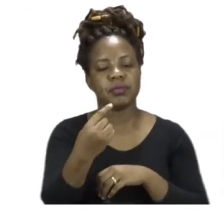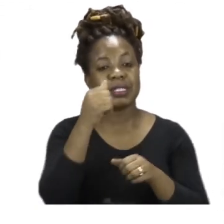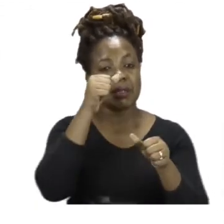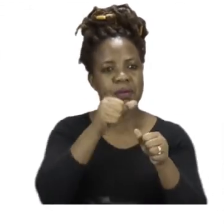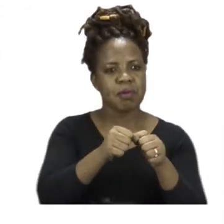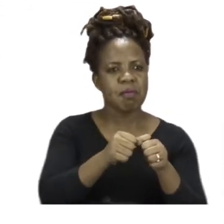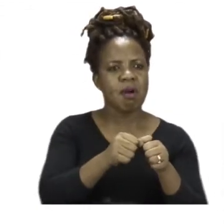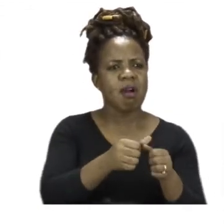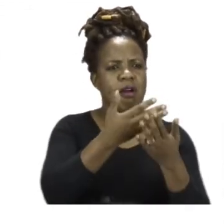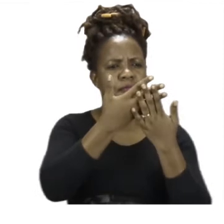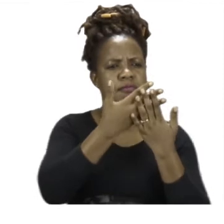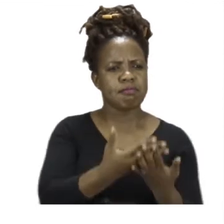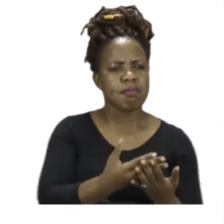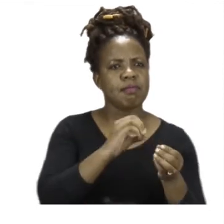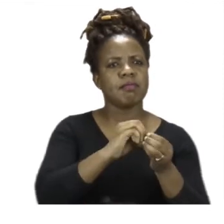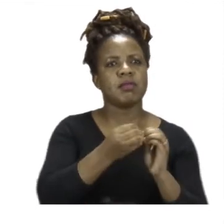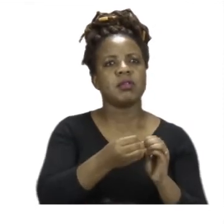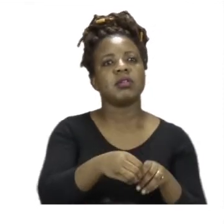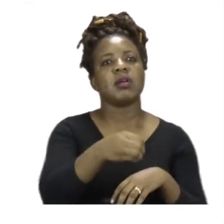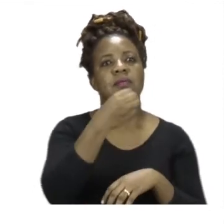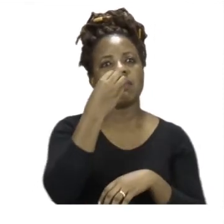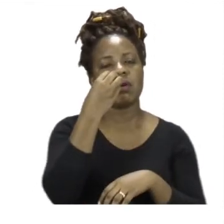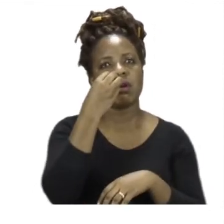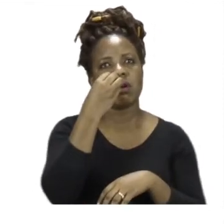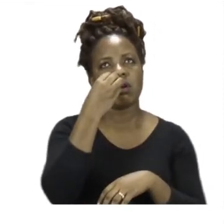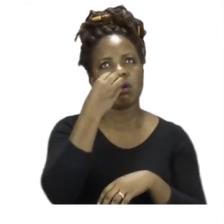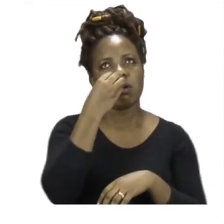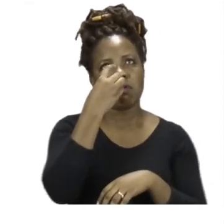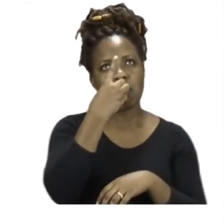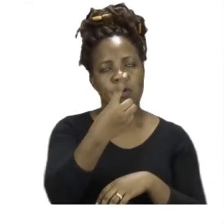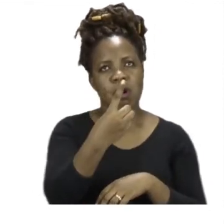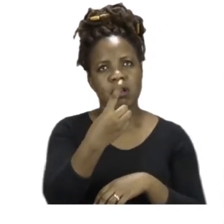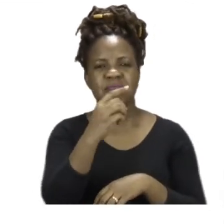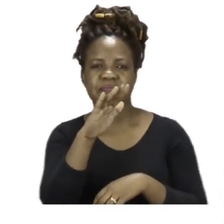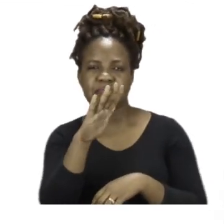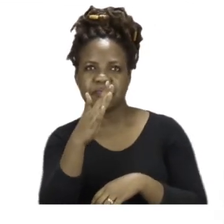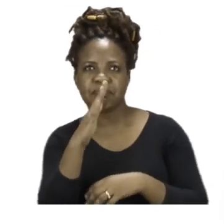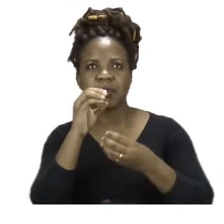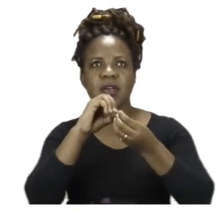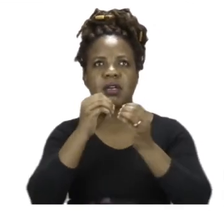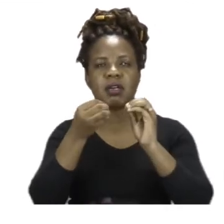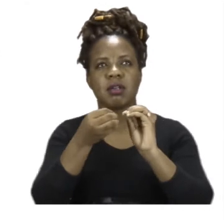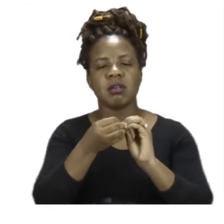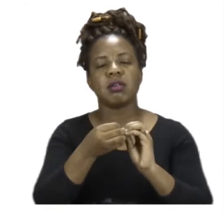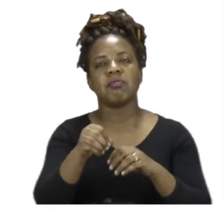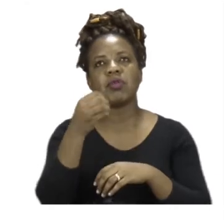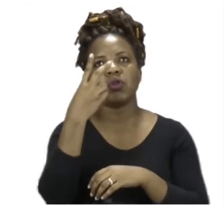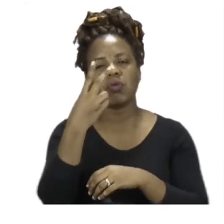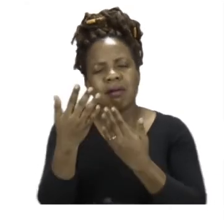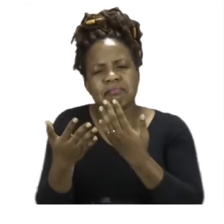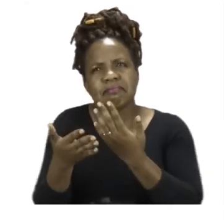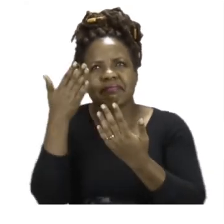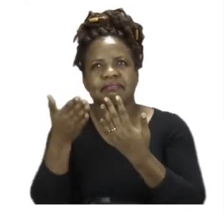lightest. When you're done with that, you can take a look at the next exercise, which is on page